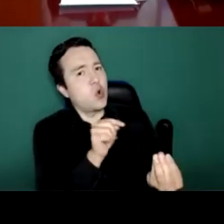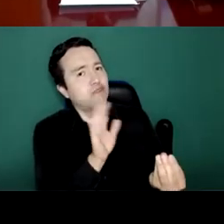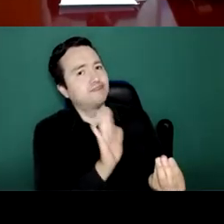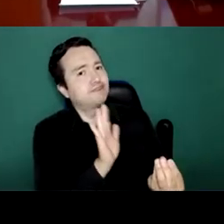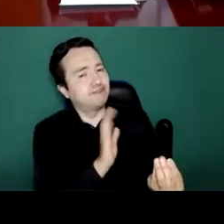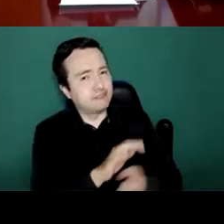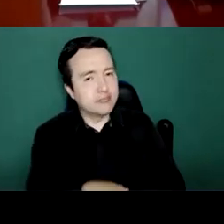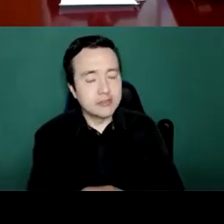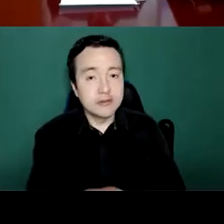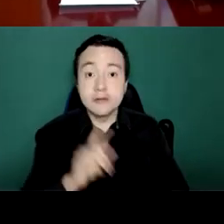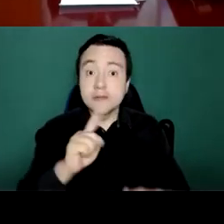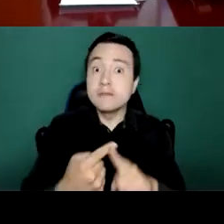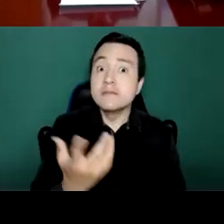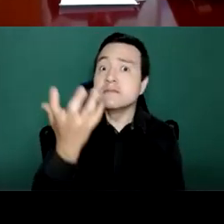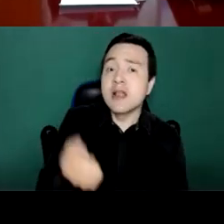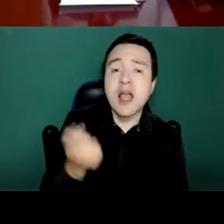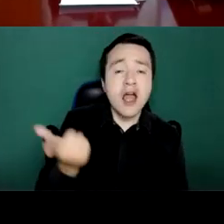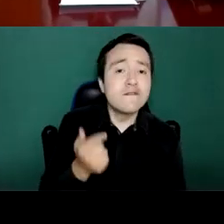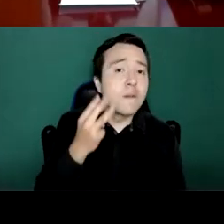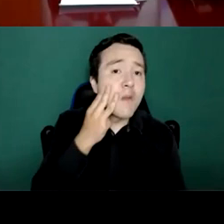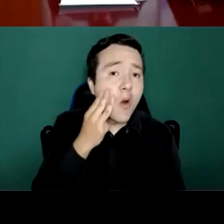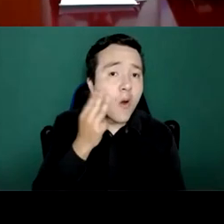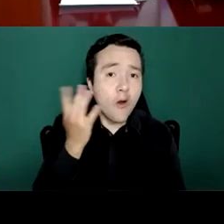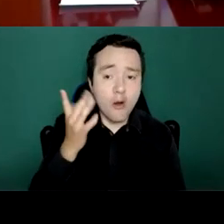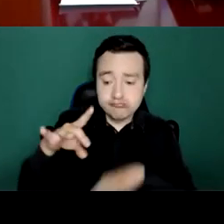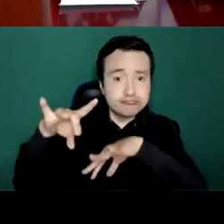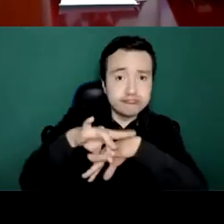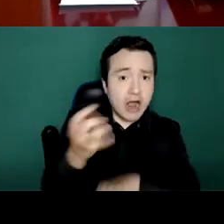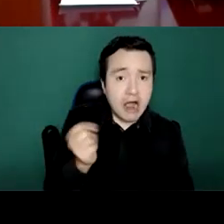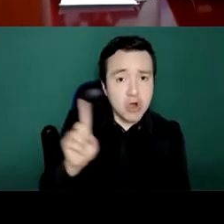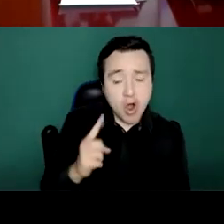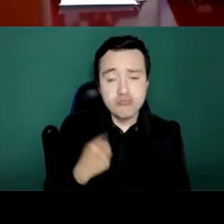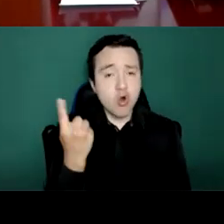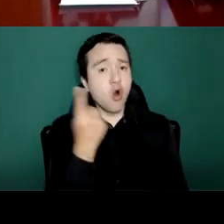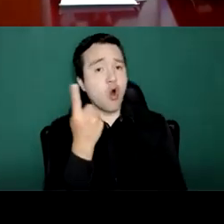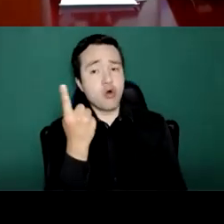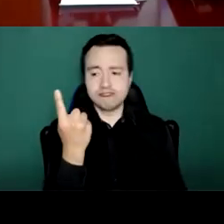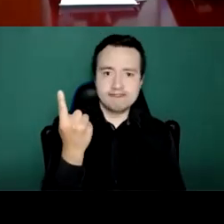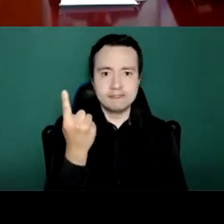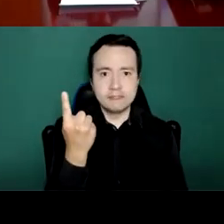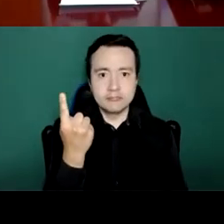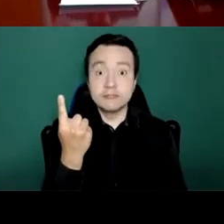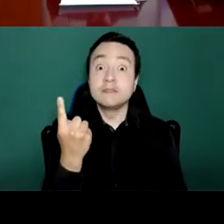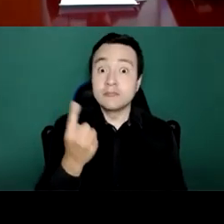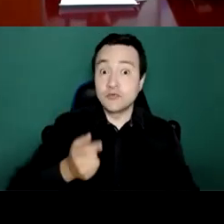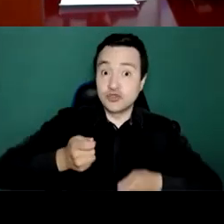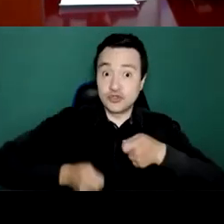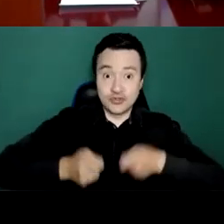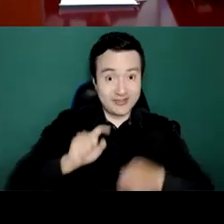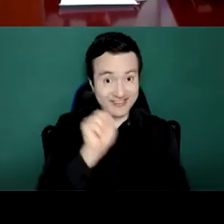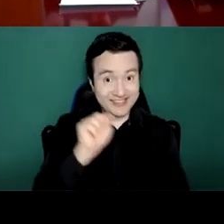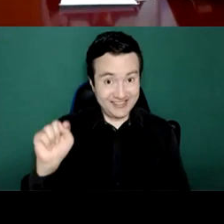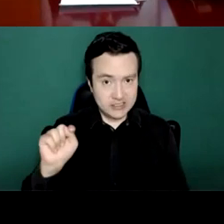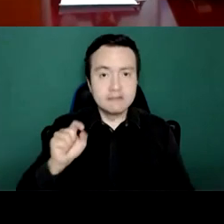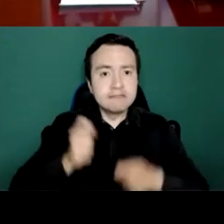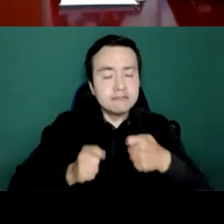Many single mothers would have been disadvantaged with business closure. So on top of the psychosocial burden,